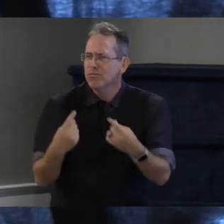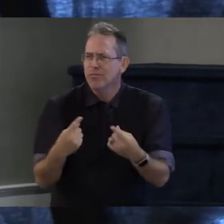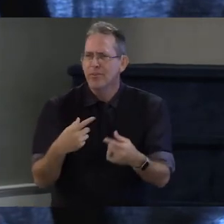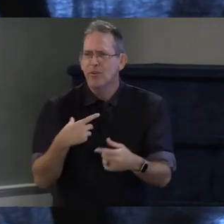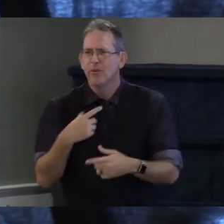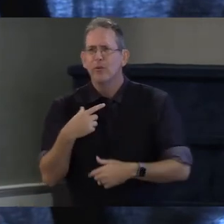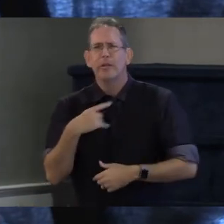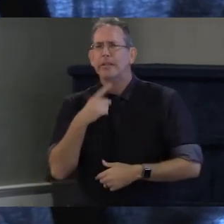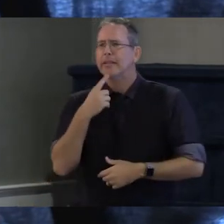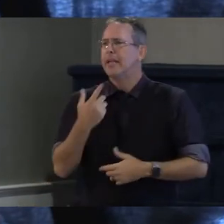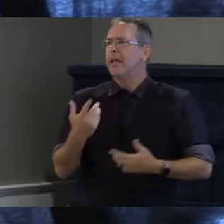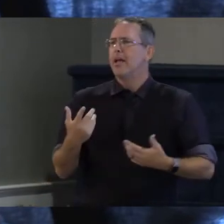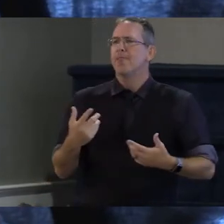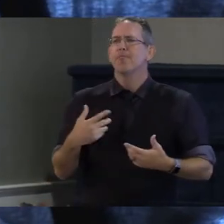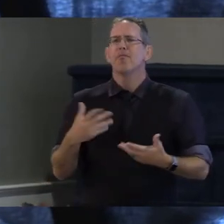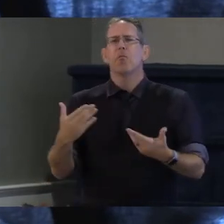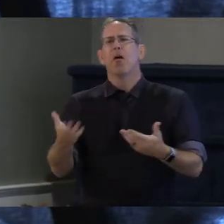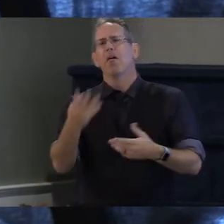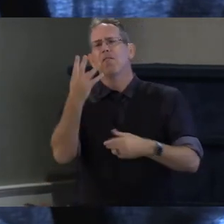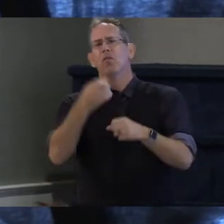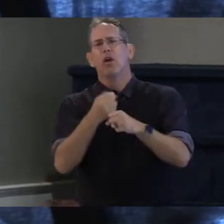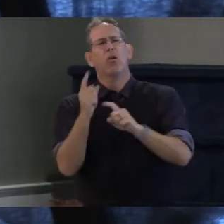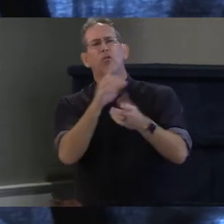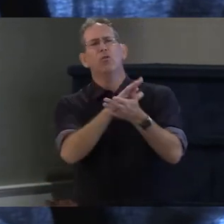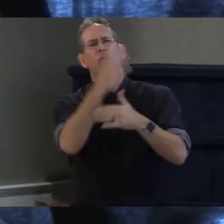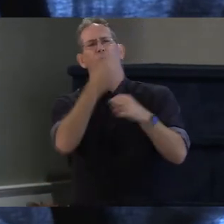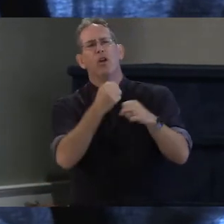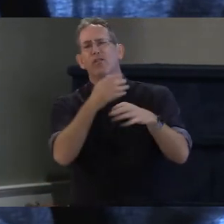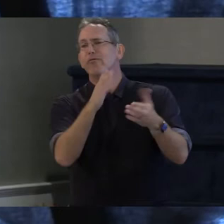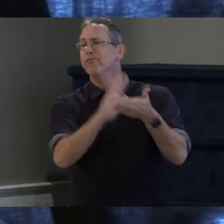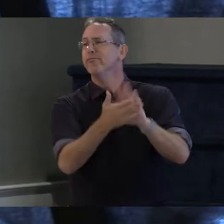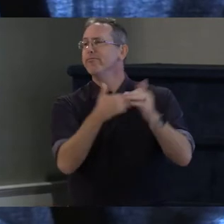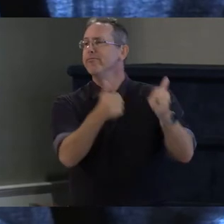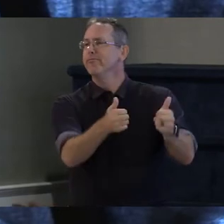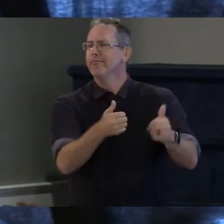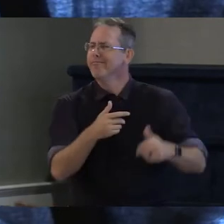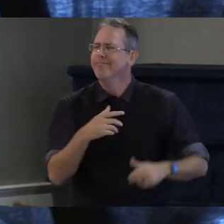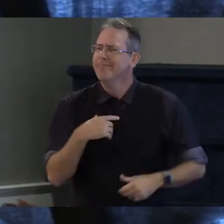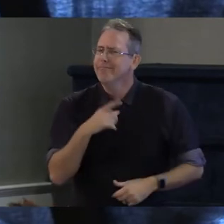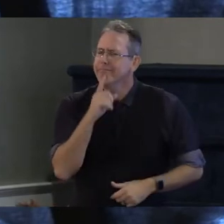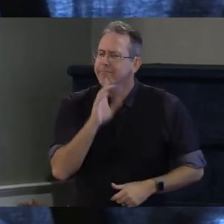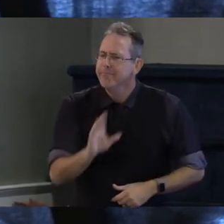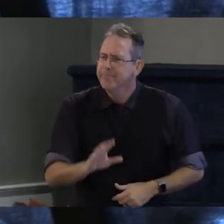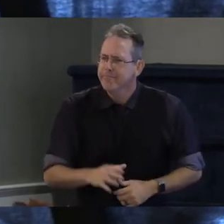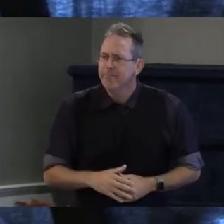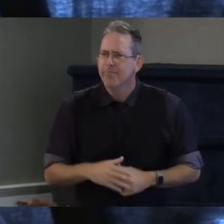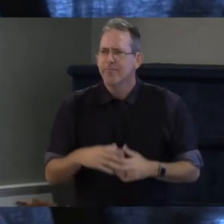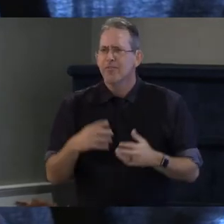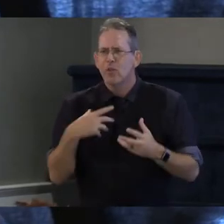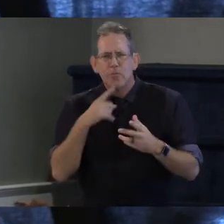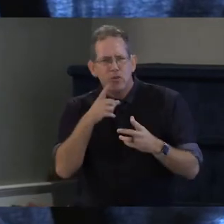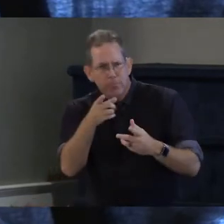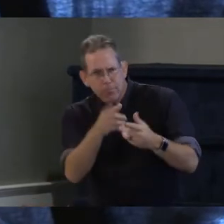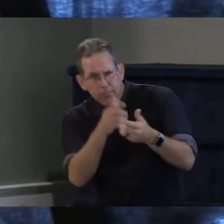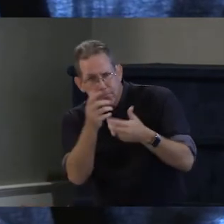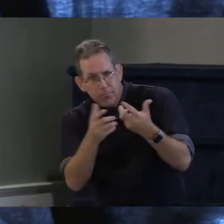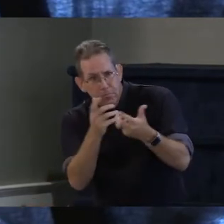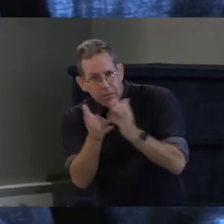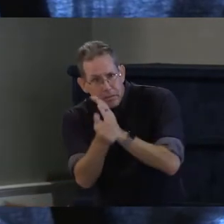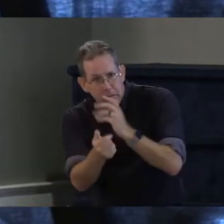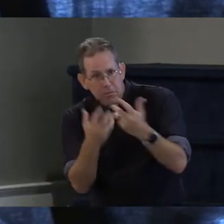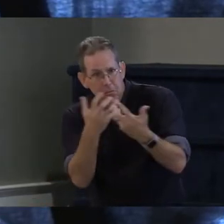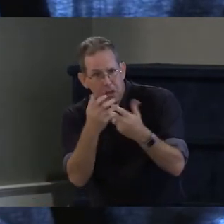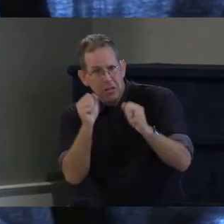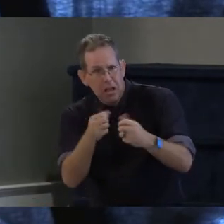to four-year college and that's just not what everybody needs to do and it has to 15 seconds